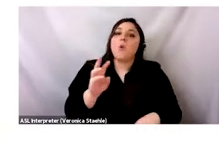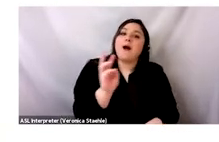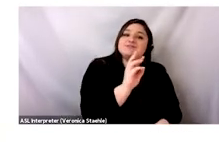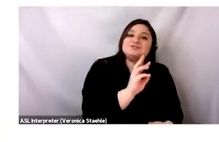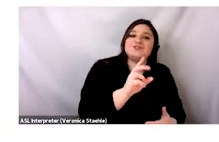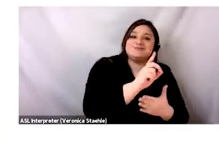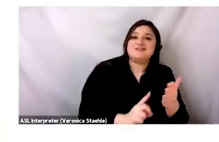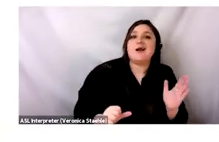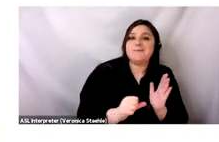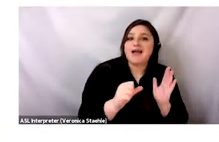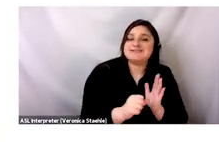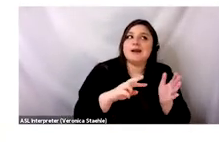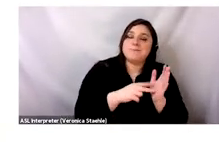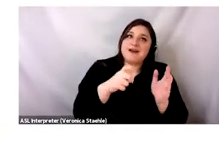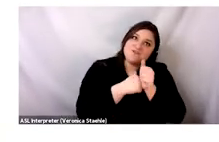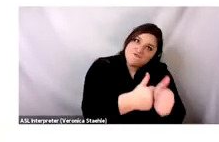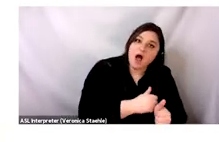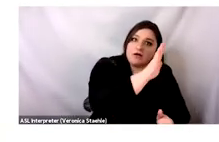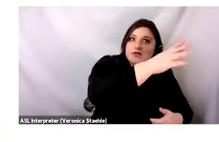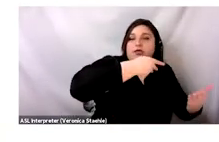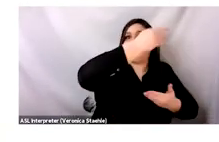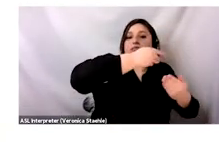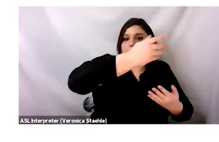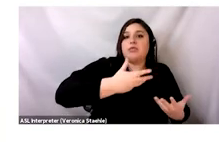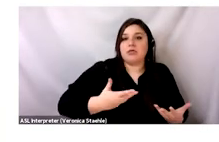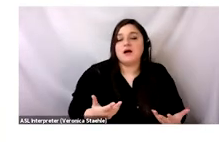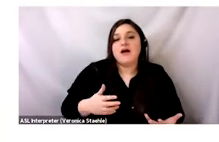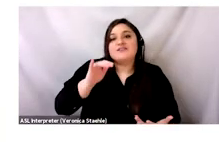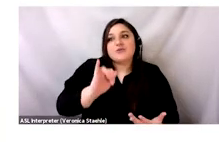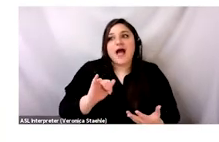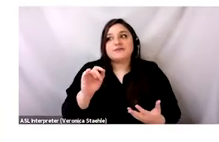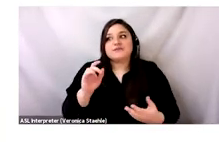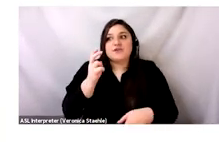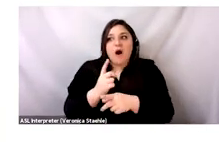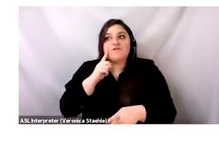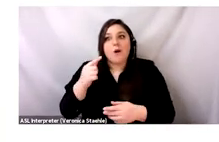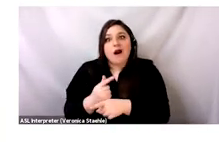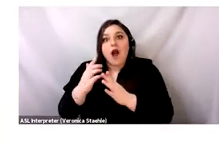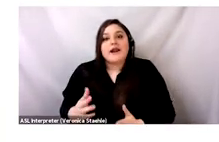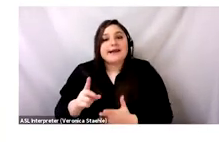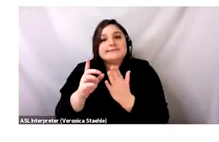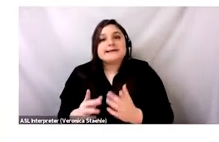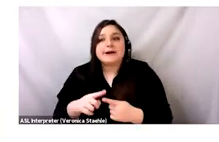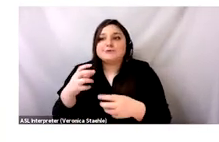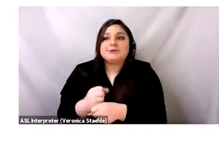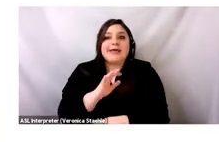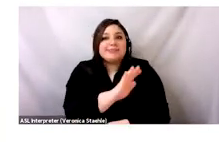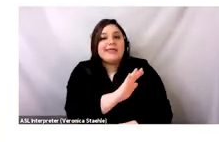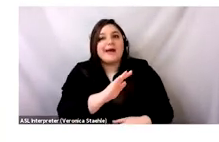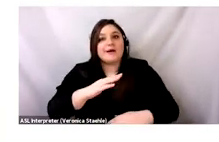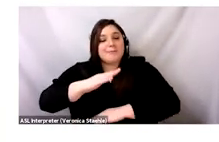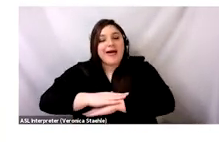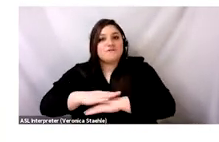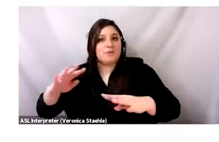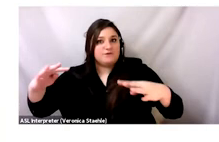typically paid in exposure, of course. And to survive, many Ghanaian designers will need to sell their work on foreign retail platforms.